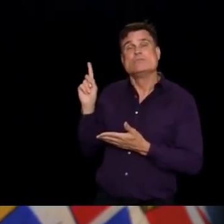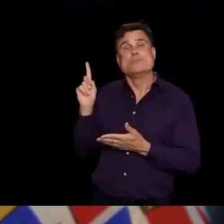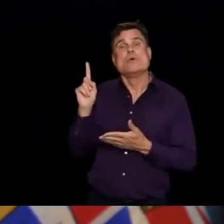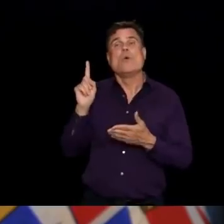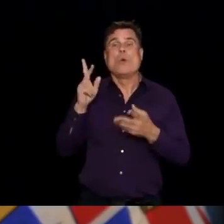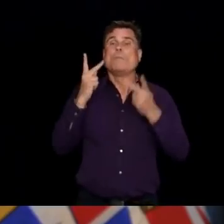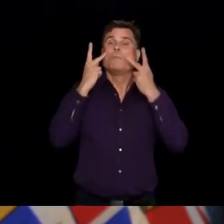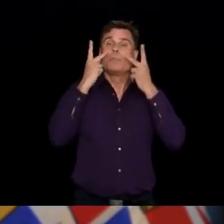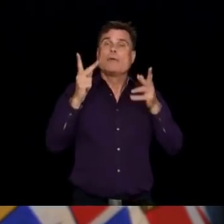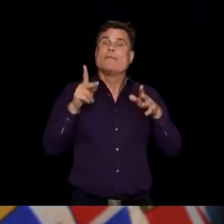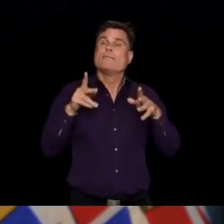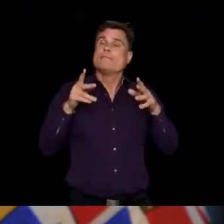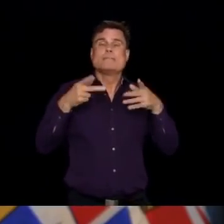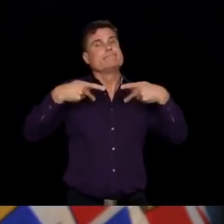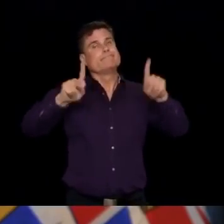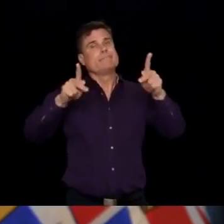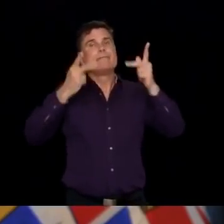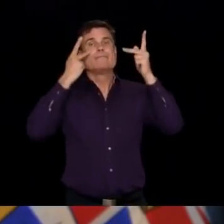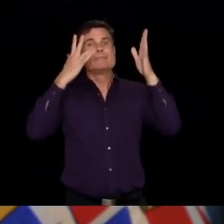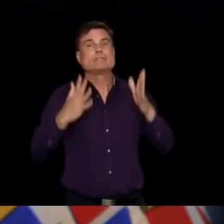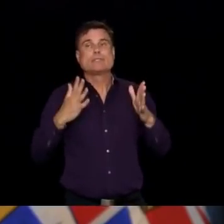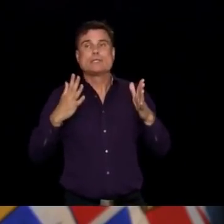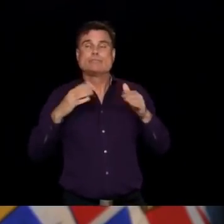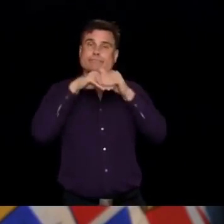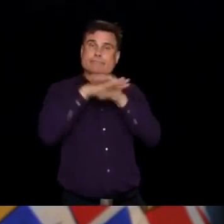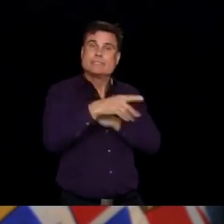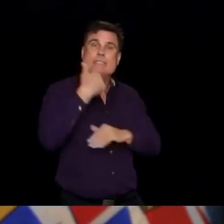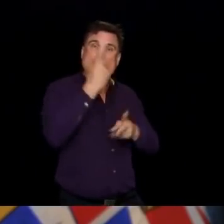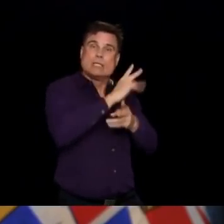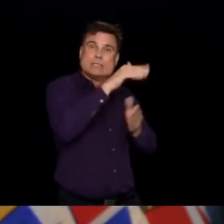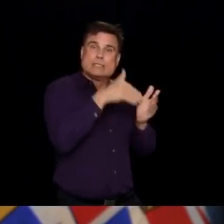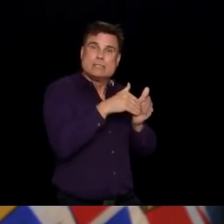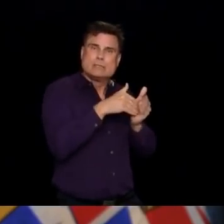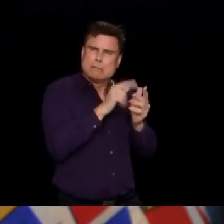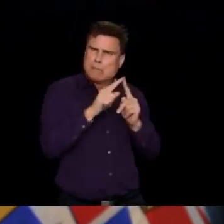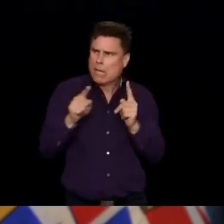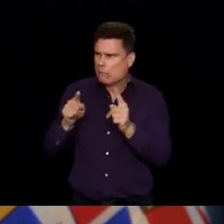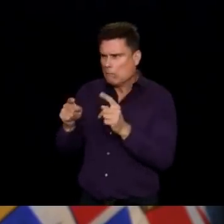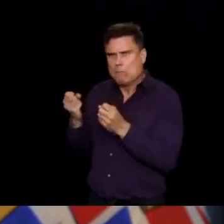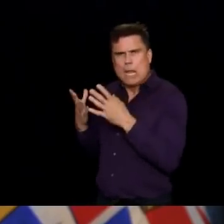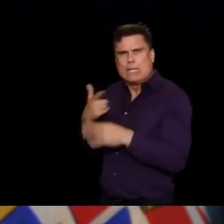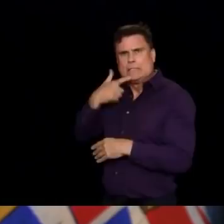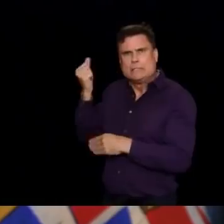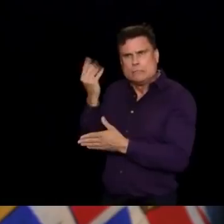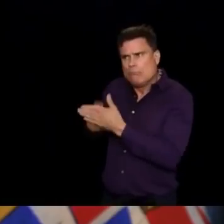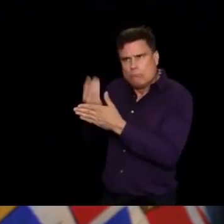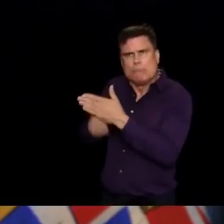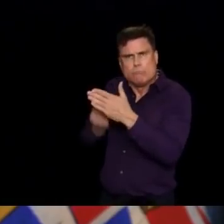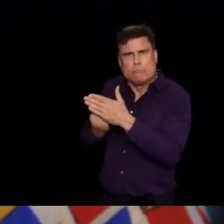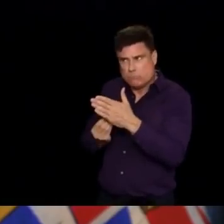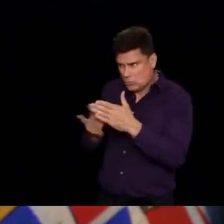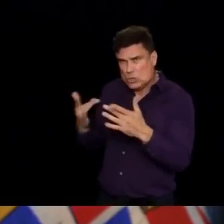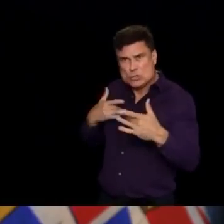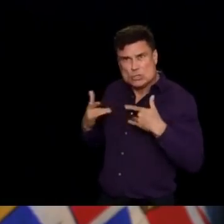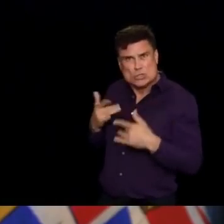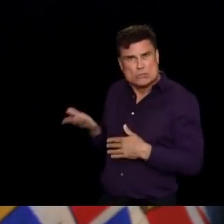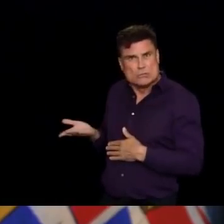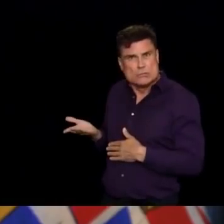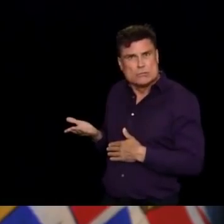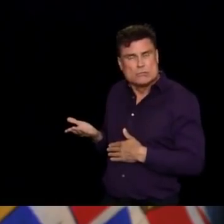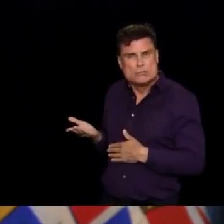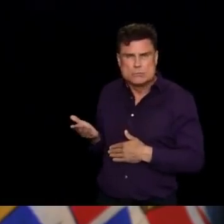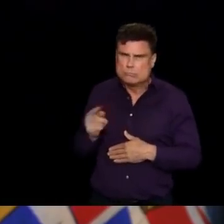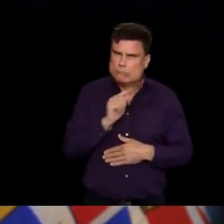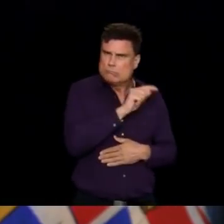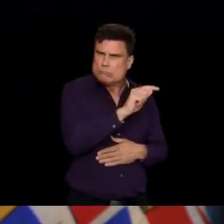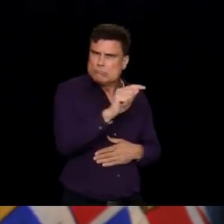Yeah, you know, from the very beginning, we knew that once this virus got into a long-term care home, the